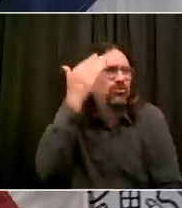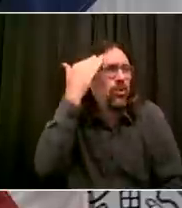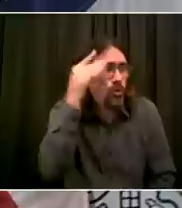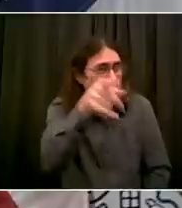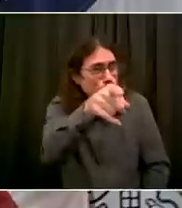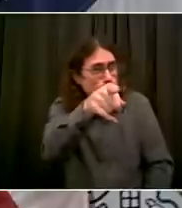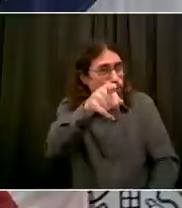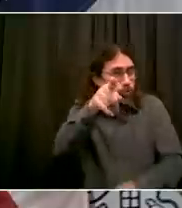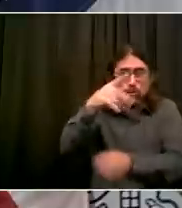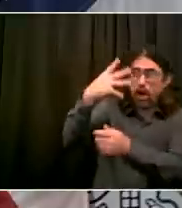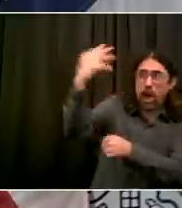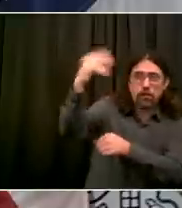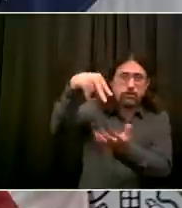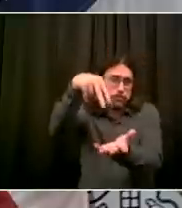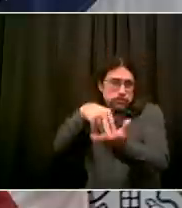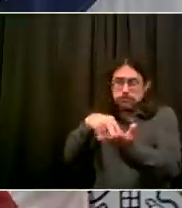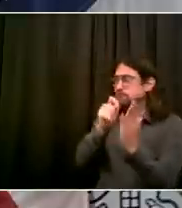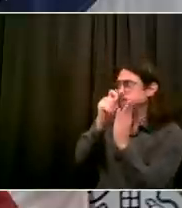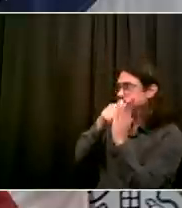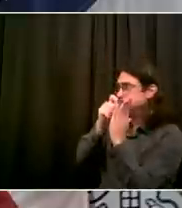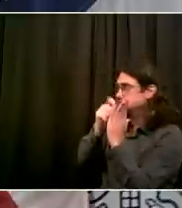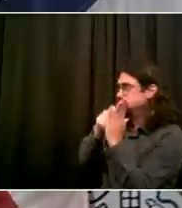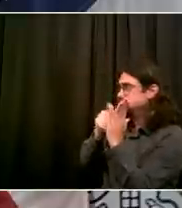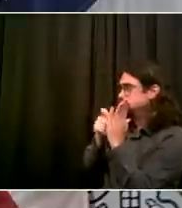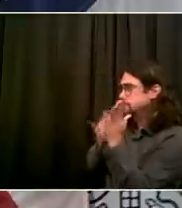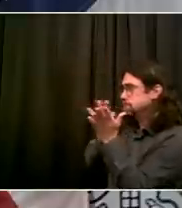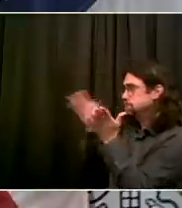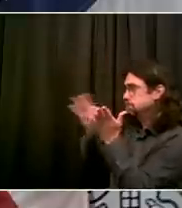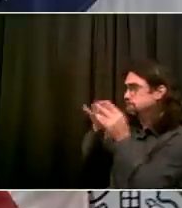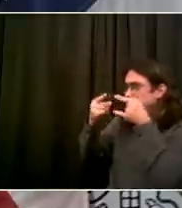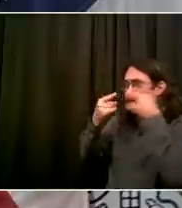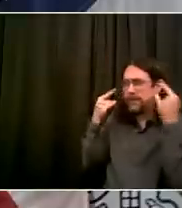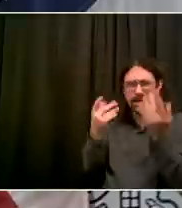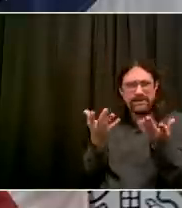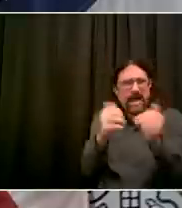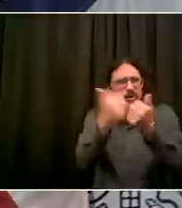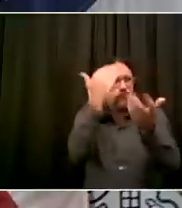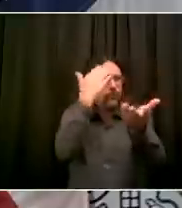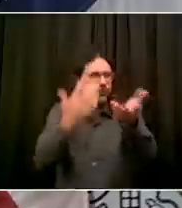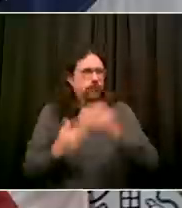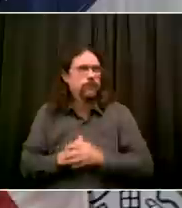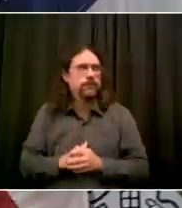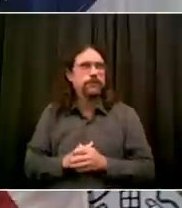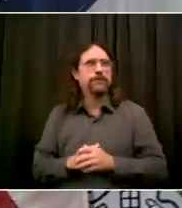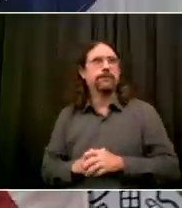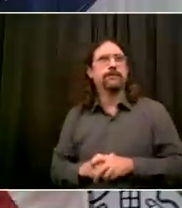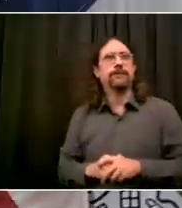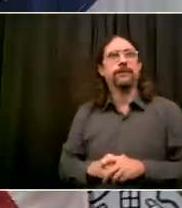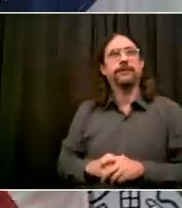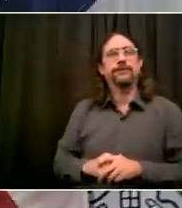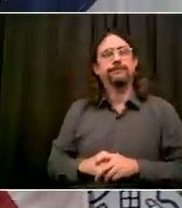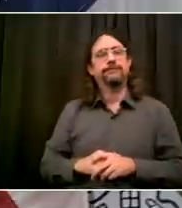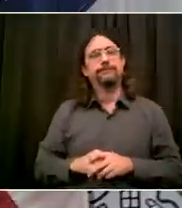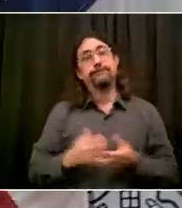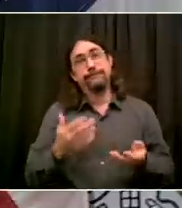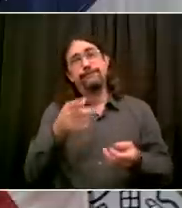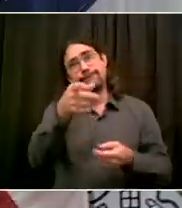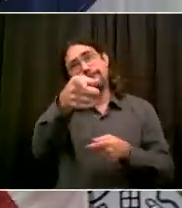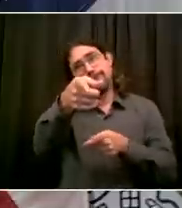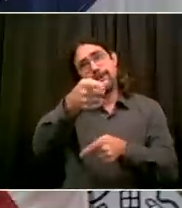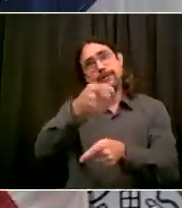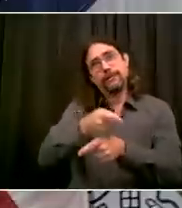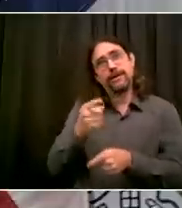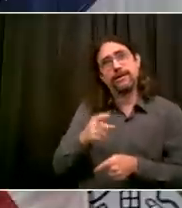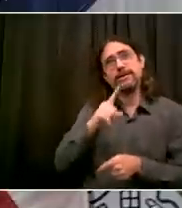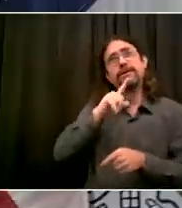are seeing and the interactions they have. again, today we're going to have almost 1,000 city employees out in these target neighborhoods to make sure we are